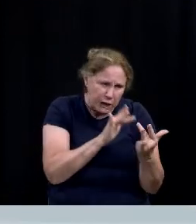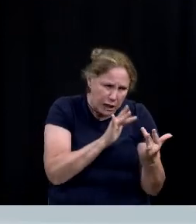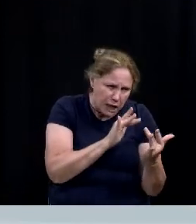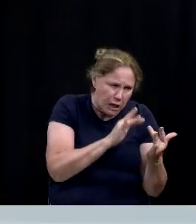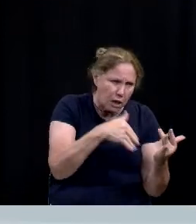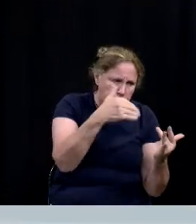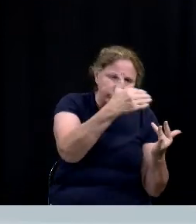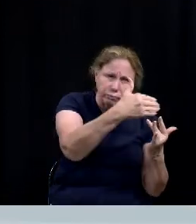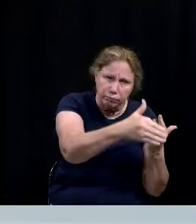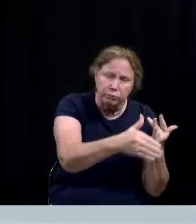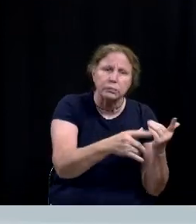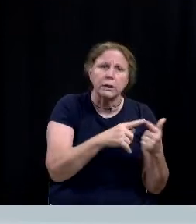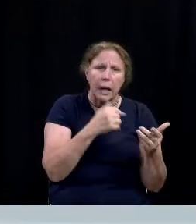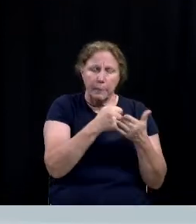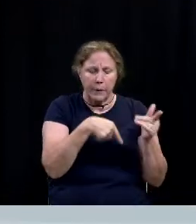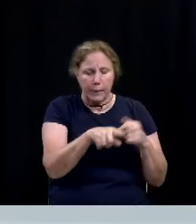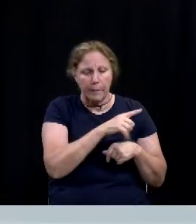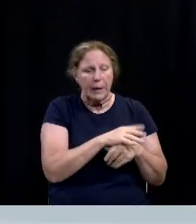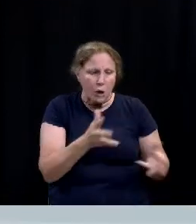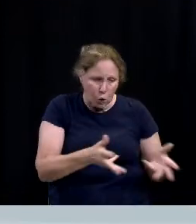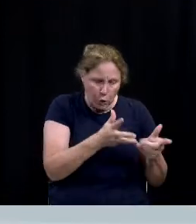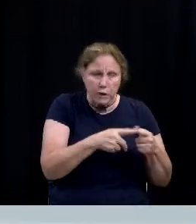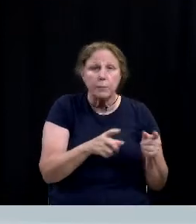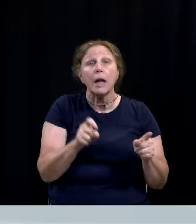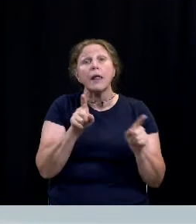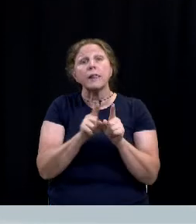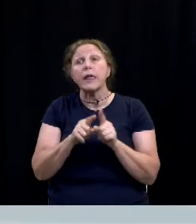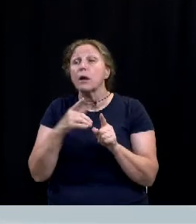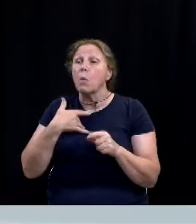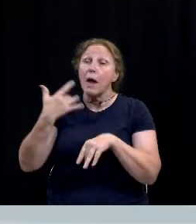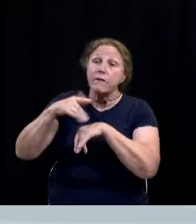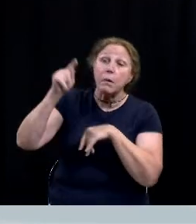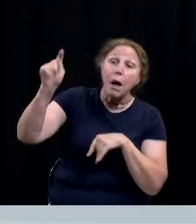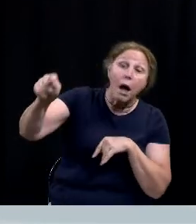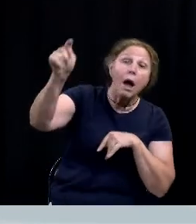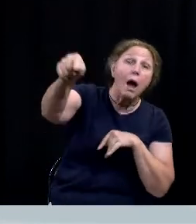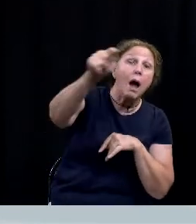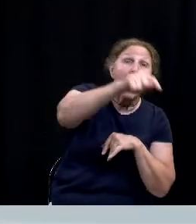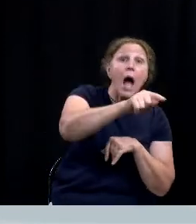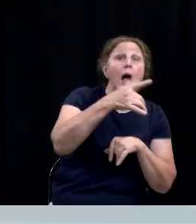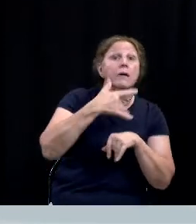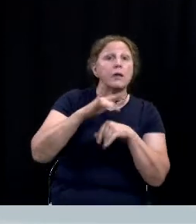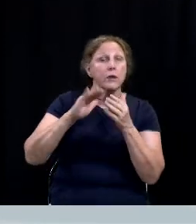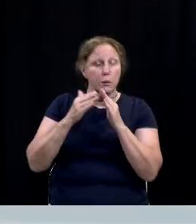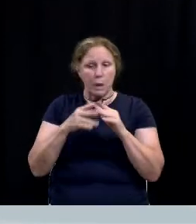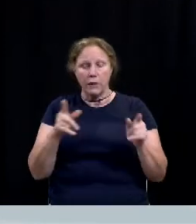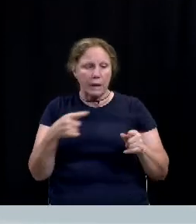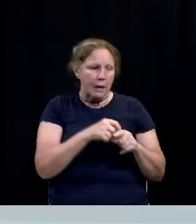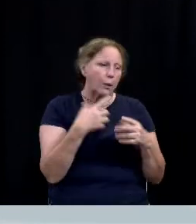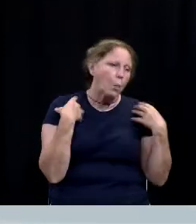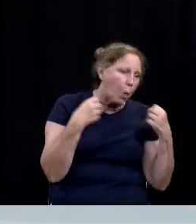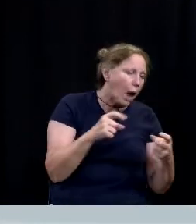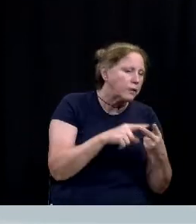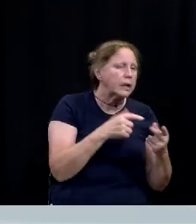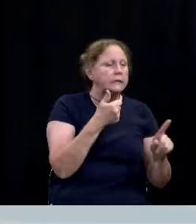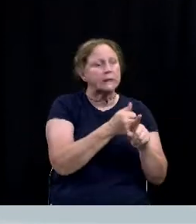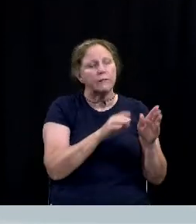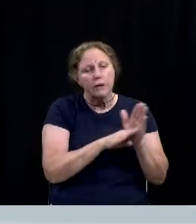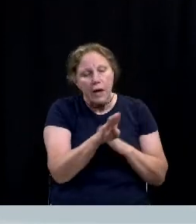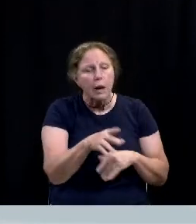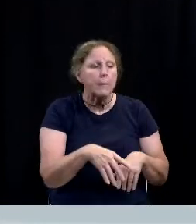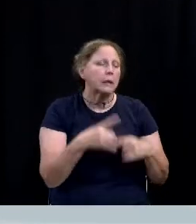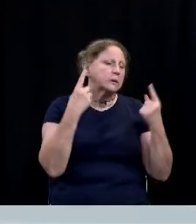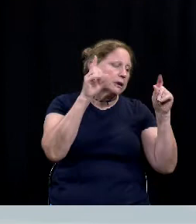social resources could be tapped to help with financial needs physical activity and wellness self-development and success coaching